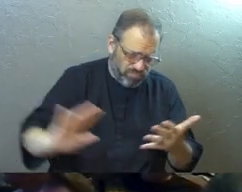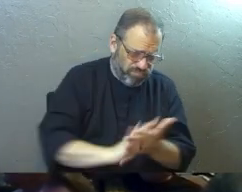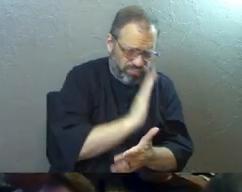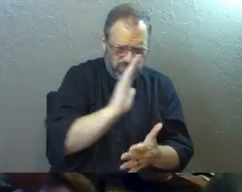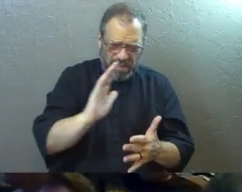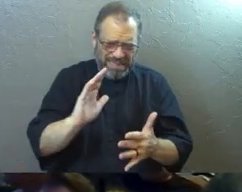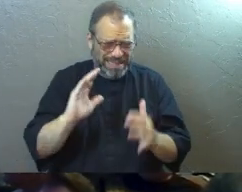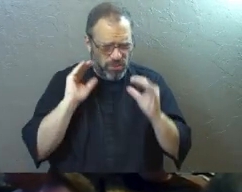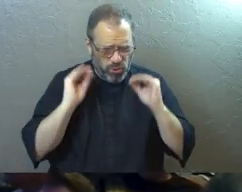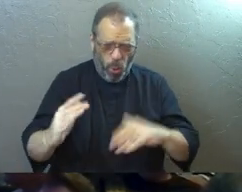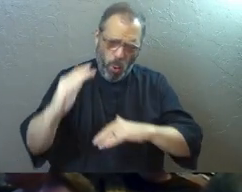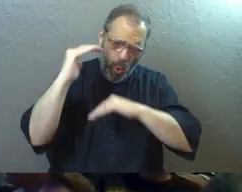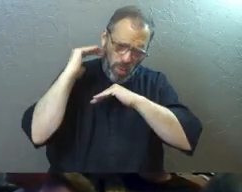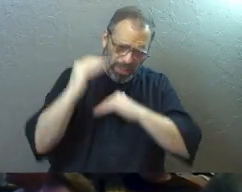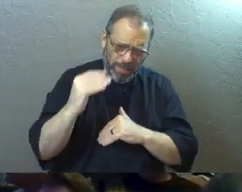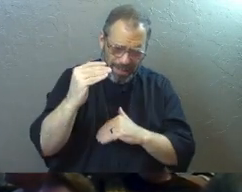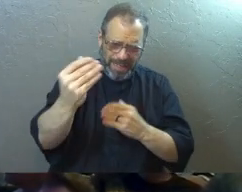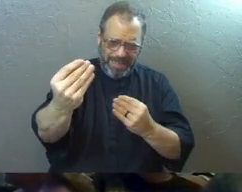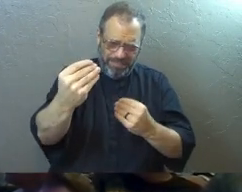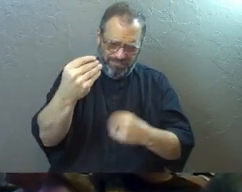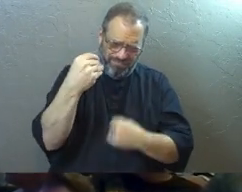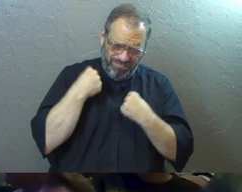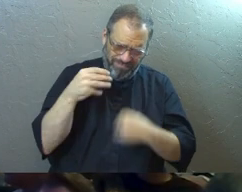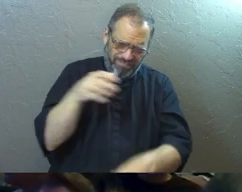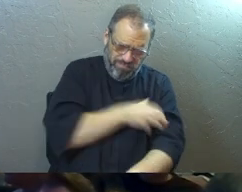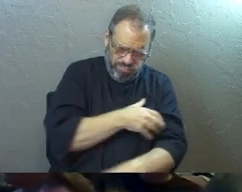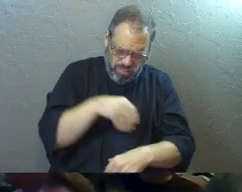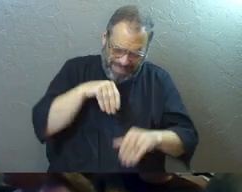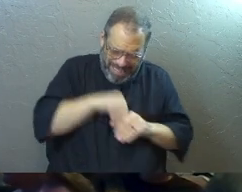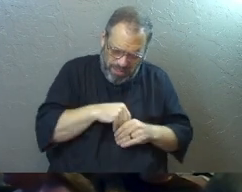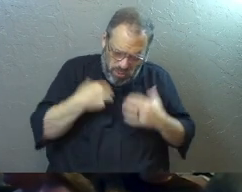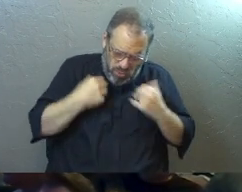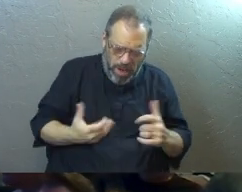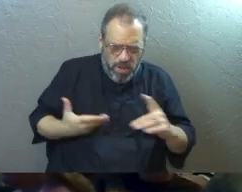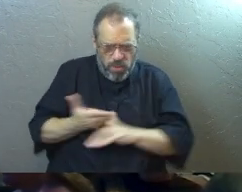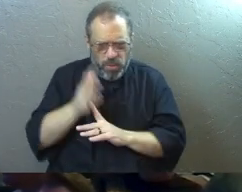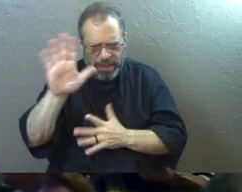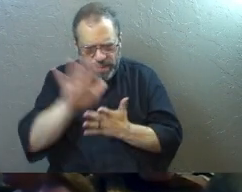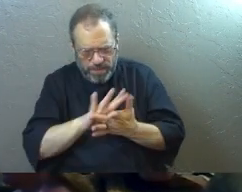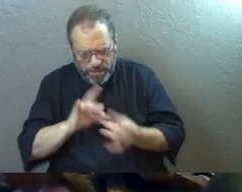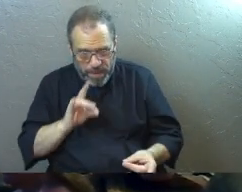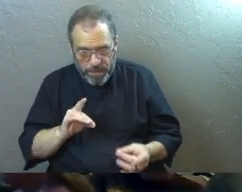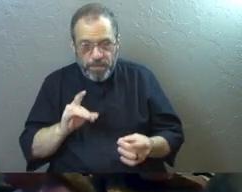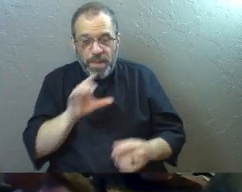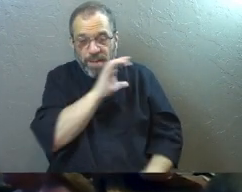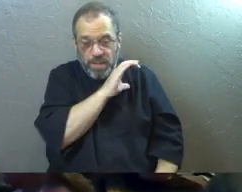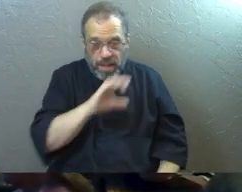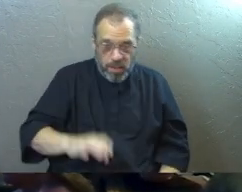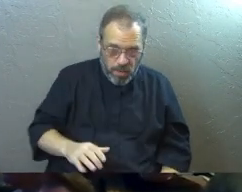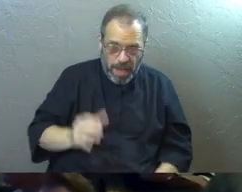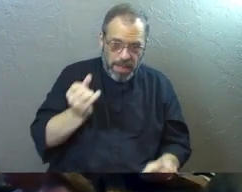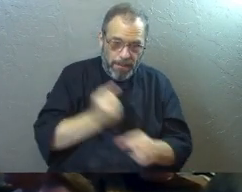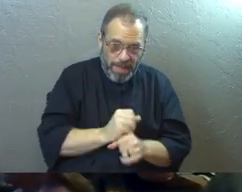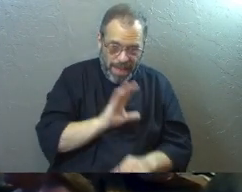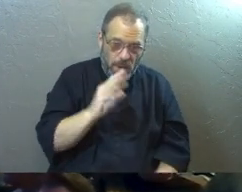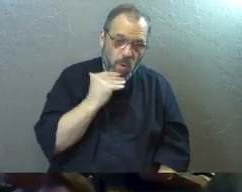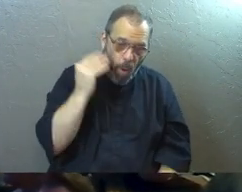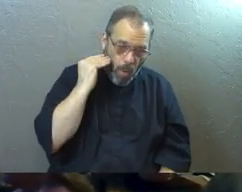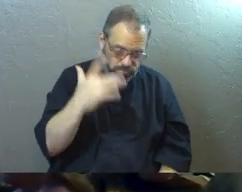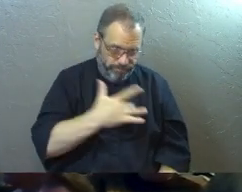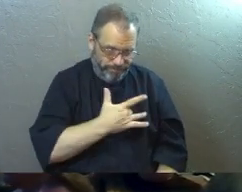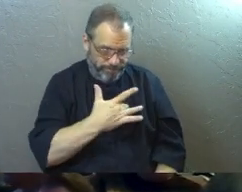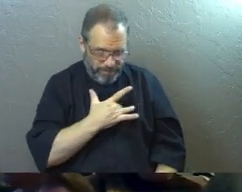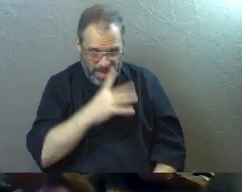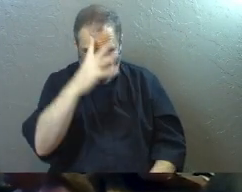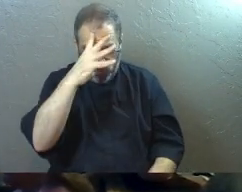unlimited resources, he will empower you with inner strength through his spirit. Then Christ will make his home in your